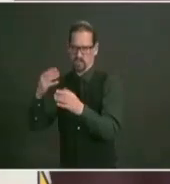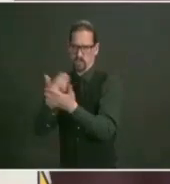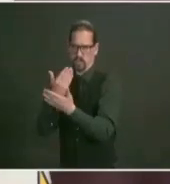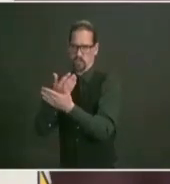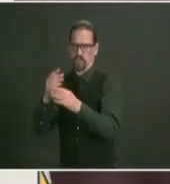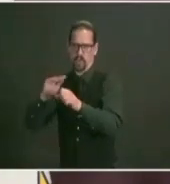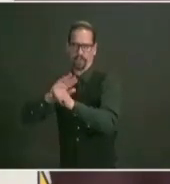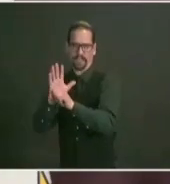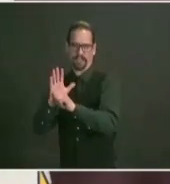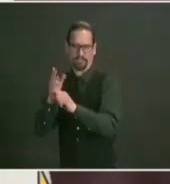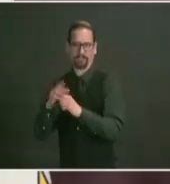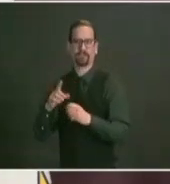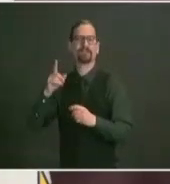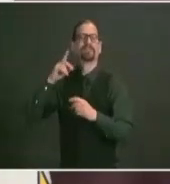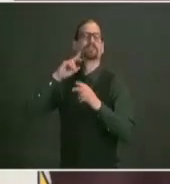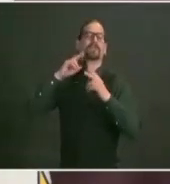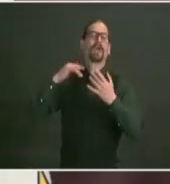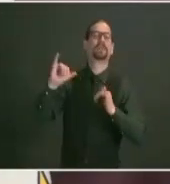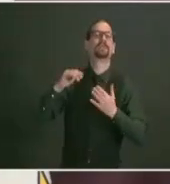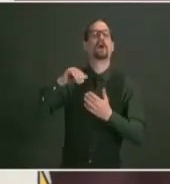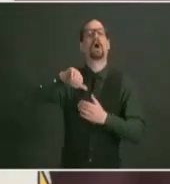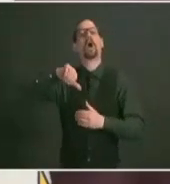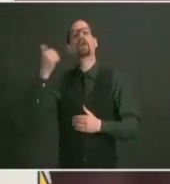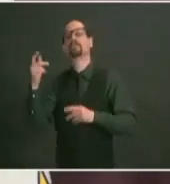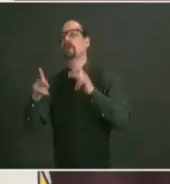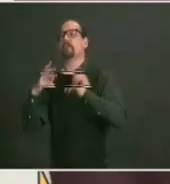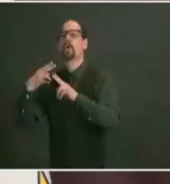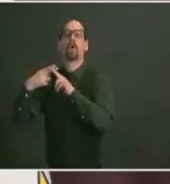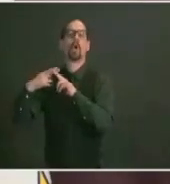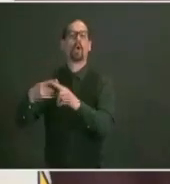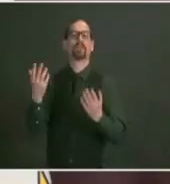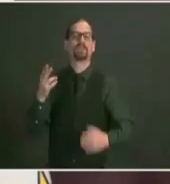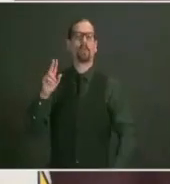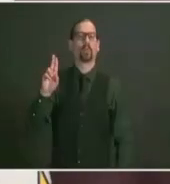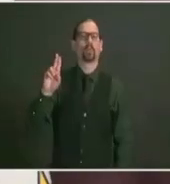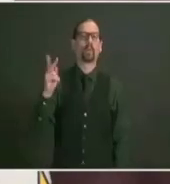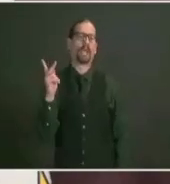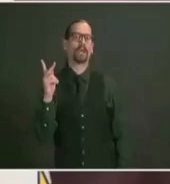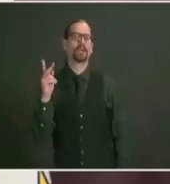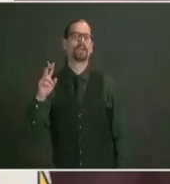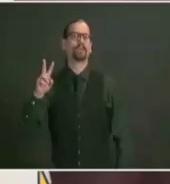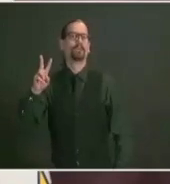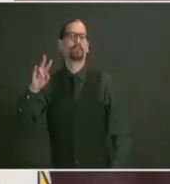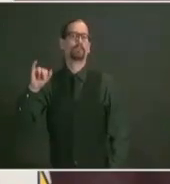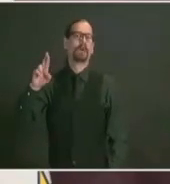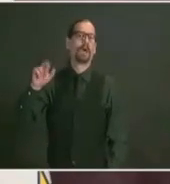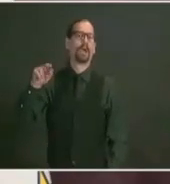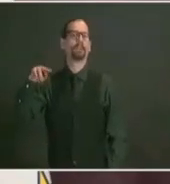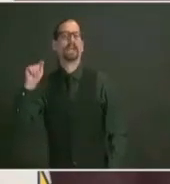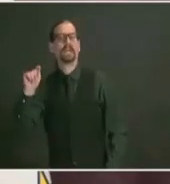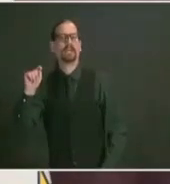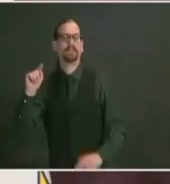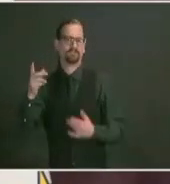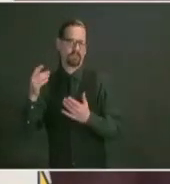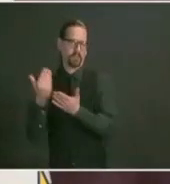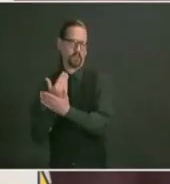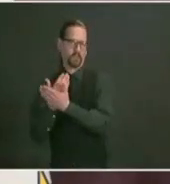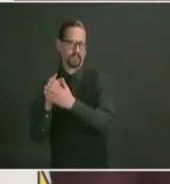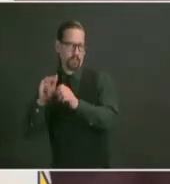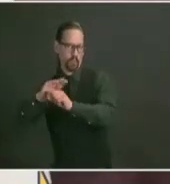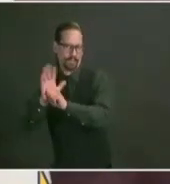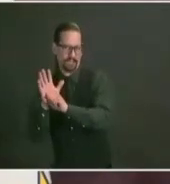variant it is known to be much more contagious than the